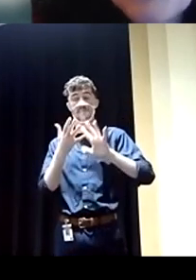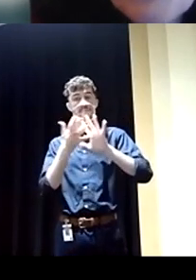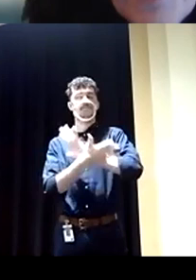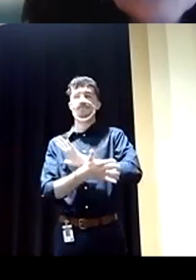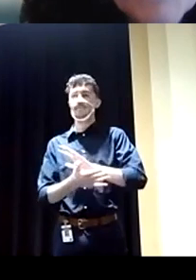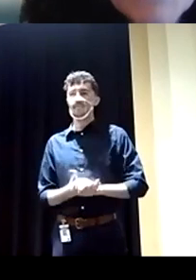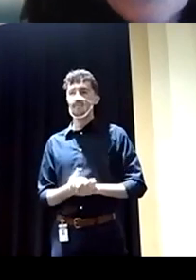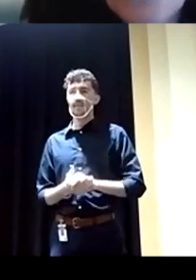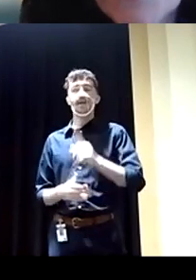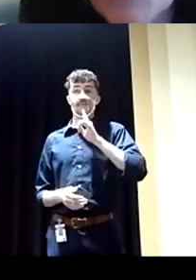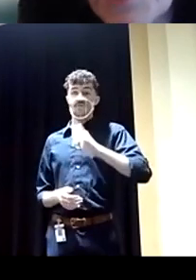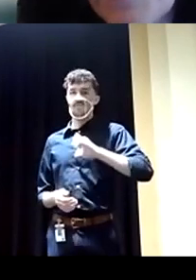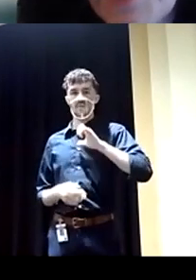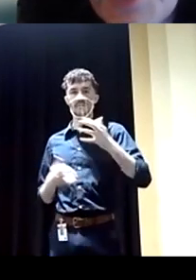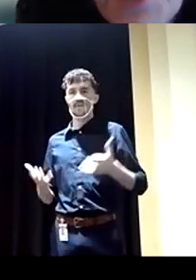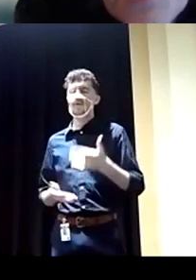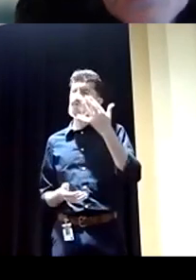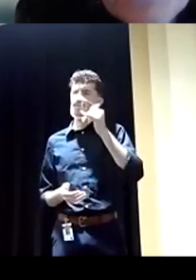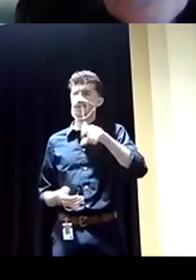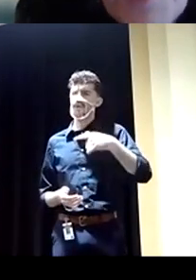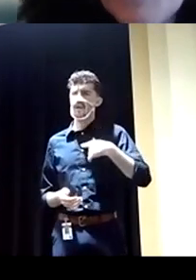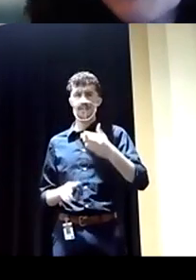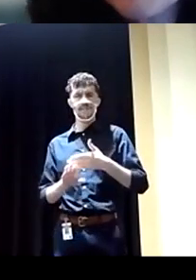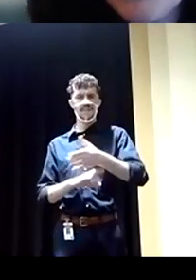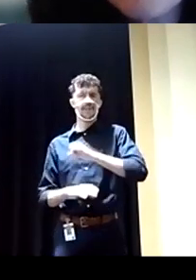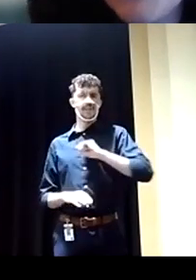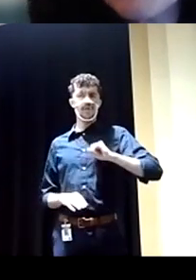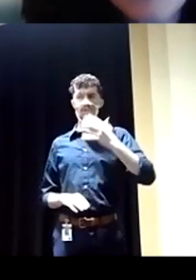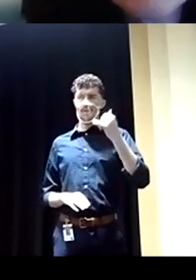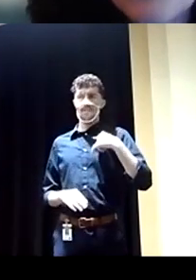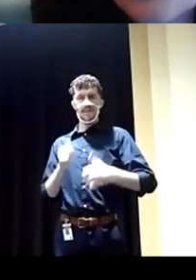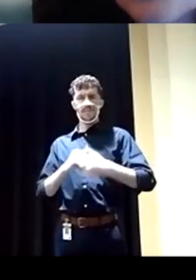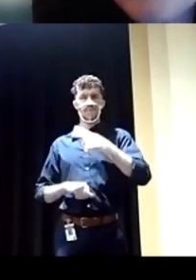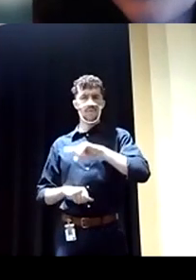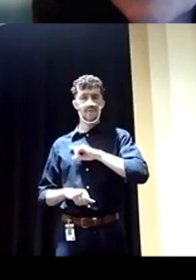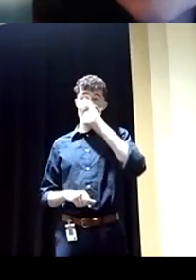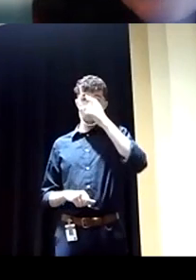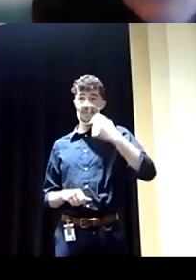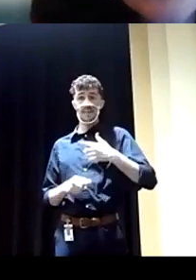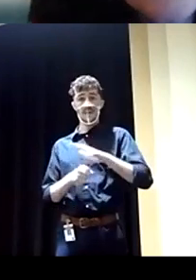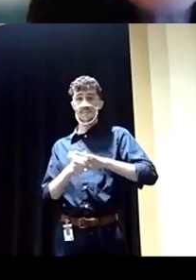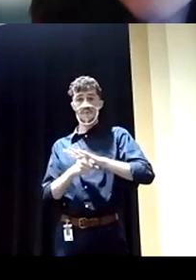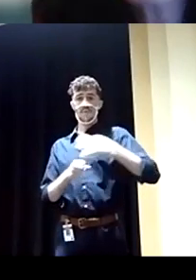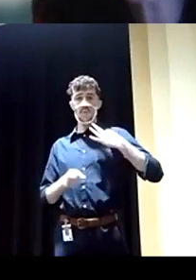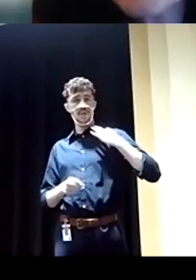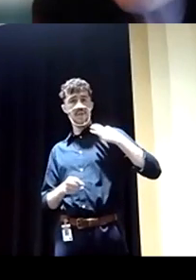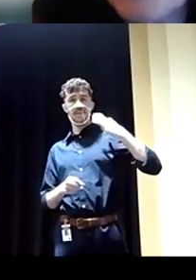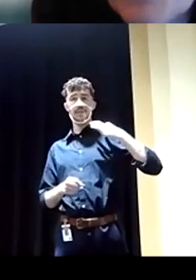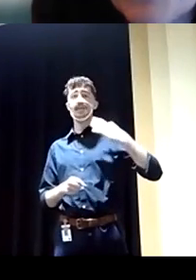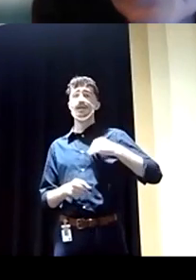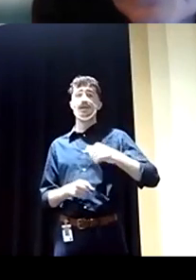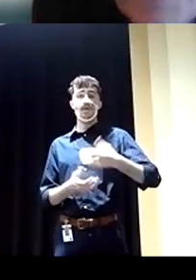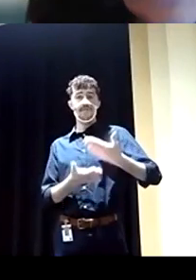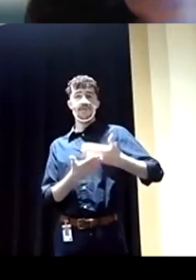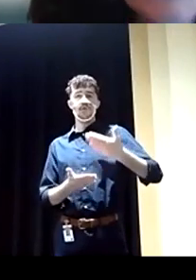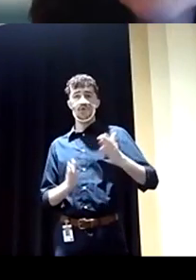I'm just very proud to be here. Why should I be? Why am I the most qualified? Well, I'm a local elected official. I'm the daughter of